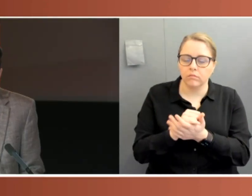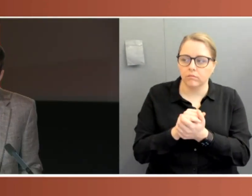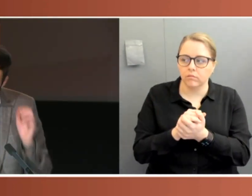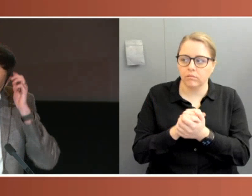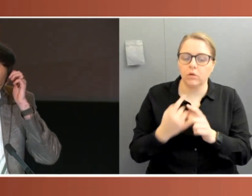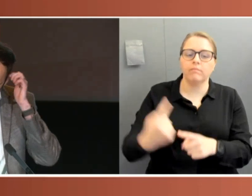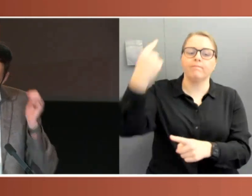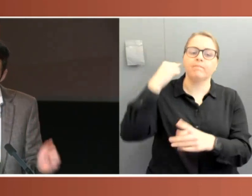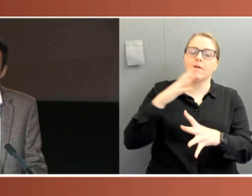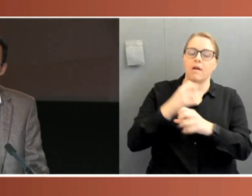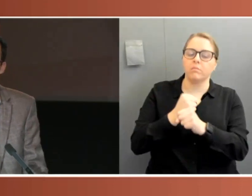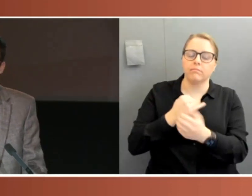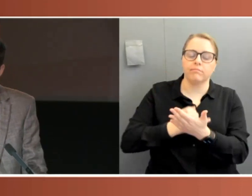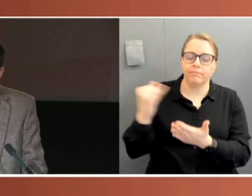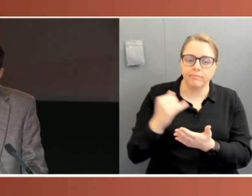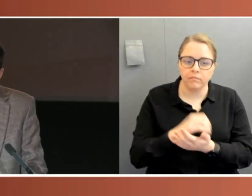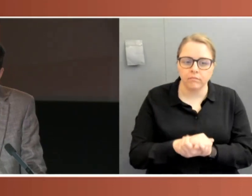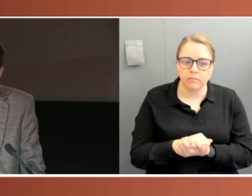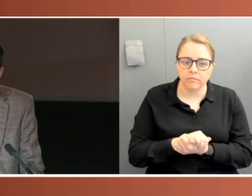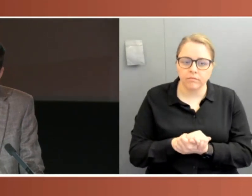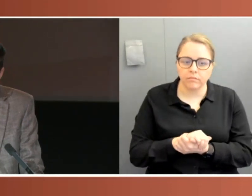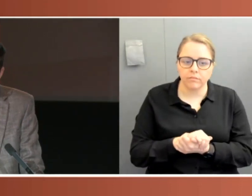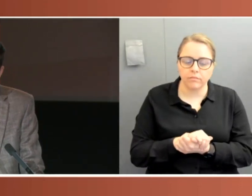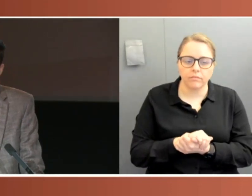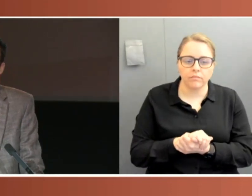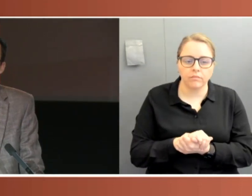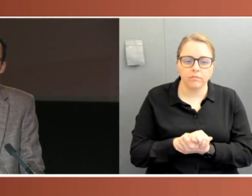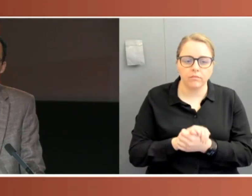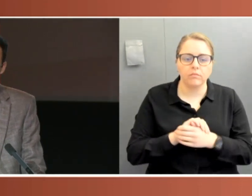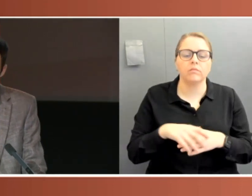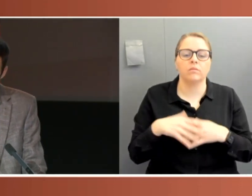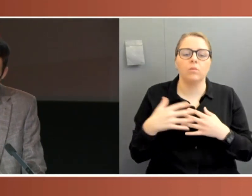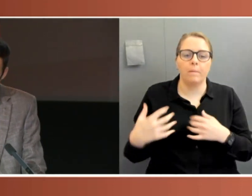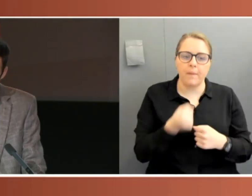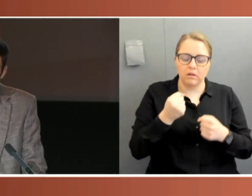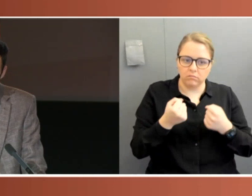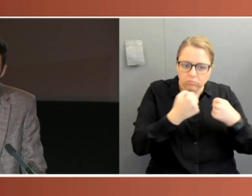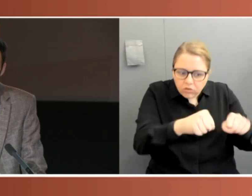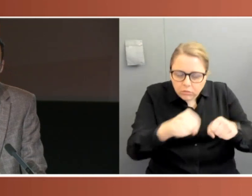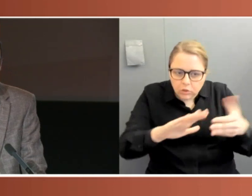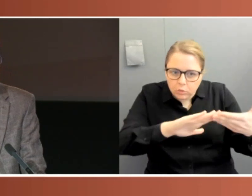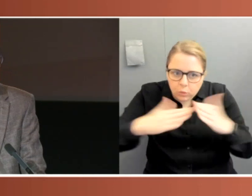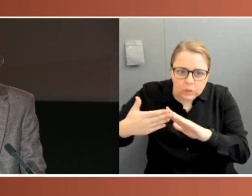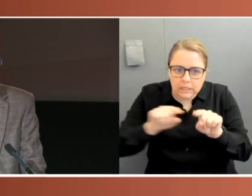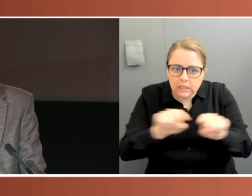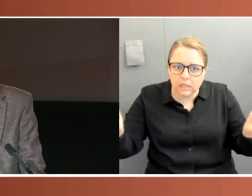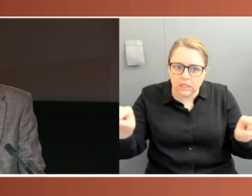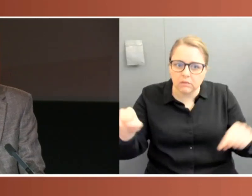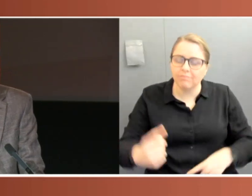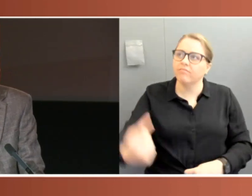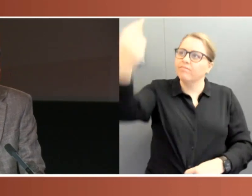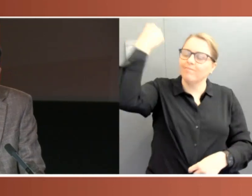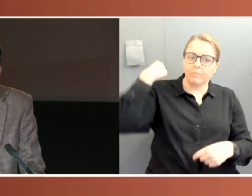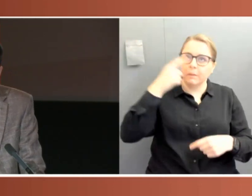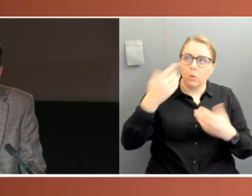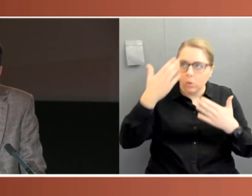In the early stages of pandemic, governments were under extreme pressure to take action and protect their communities against a poorly understood virus with no vaccine and